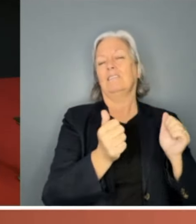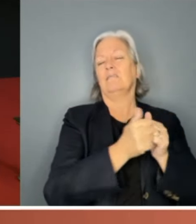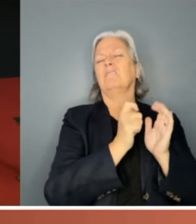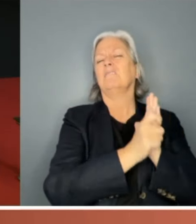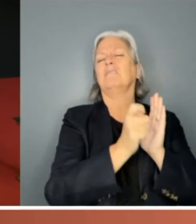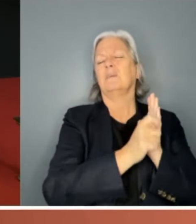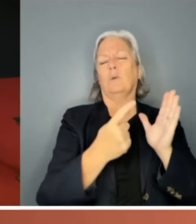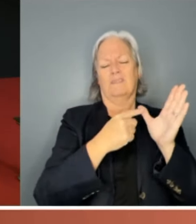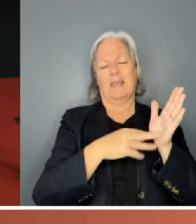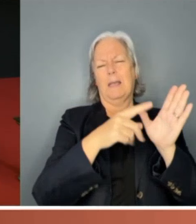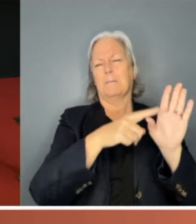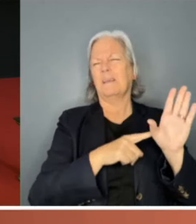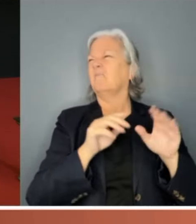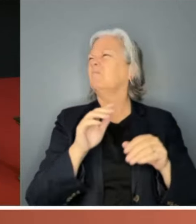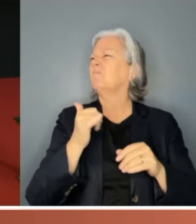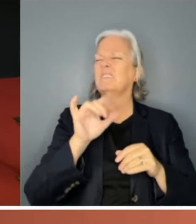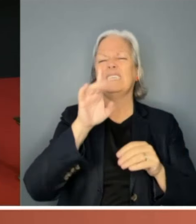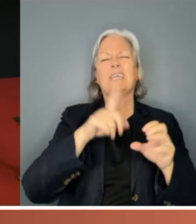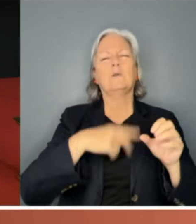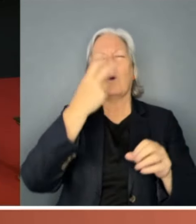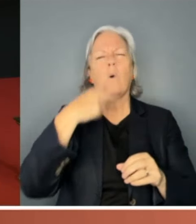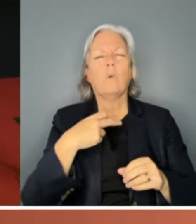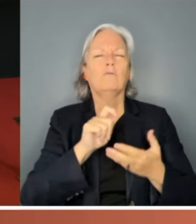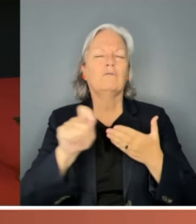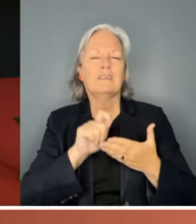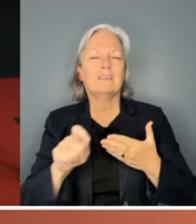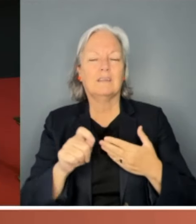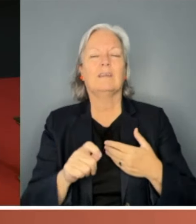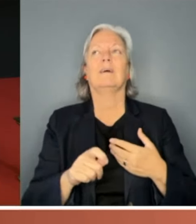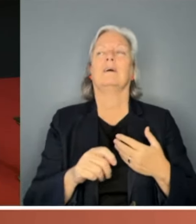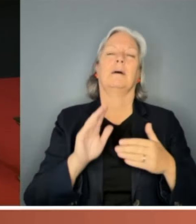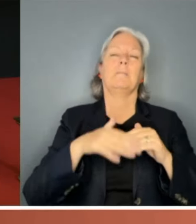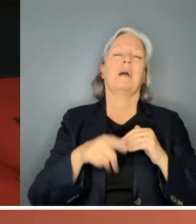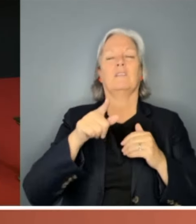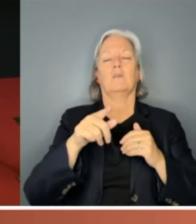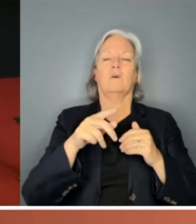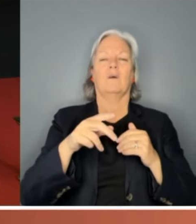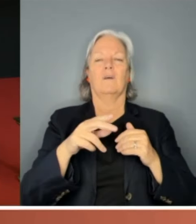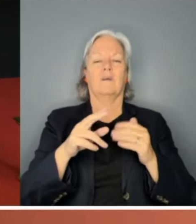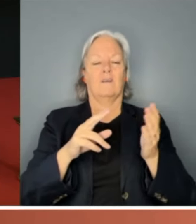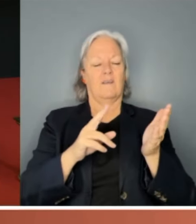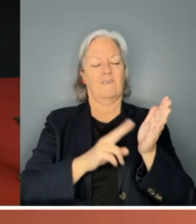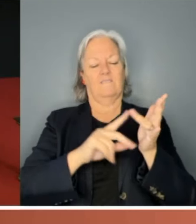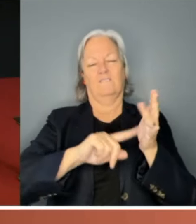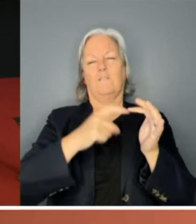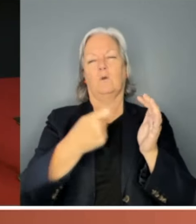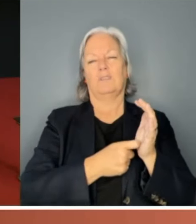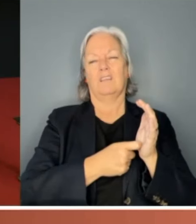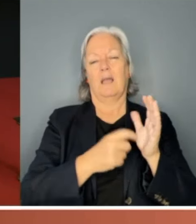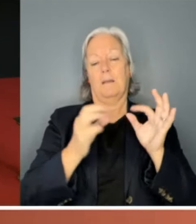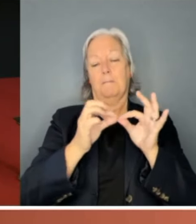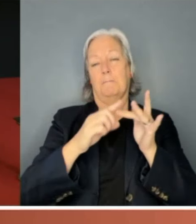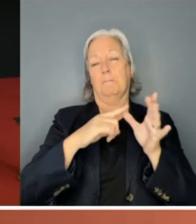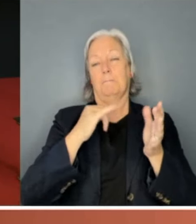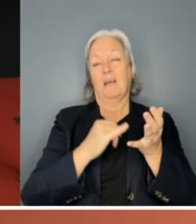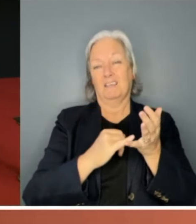10 years old, but it was looking at voter, voting bias against women at the ballot box.